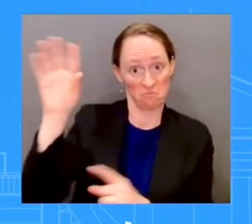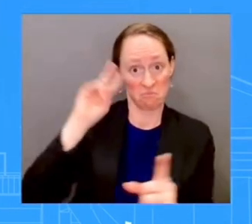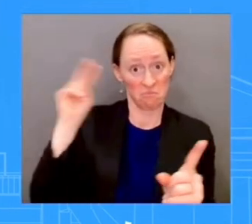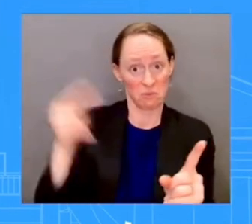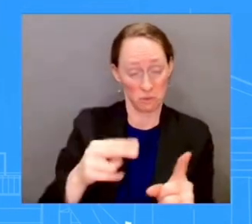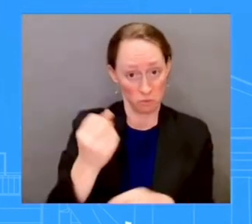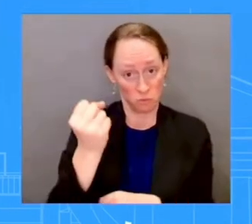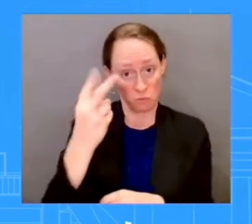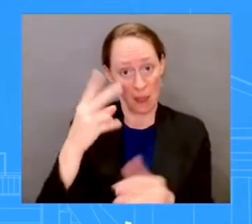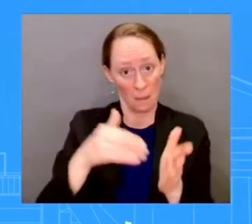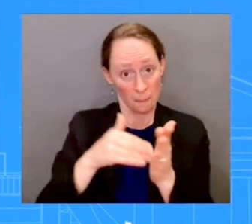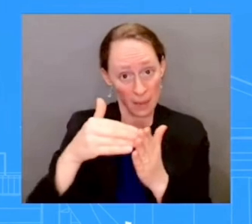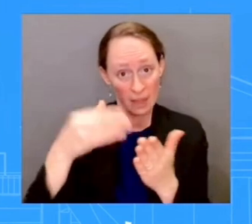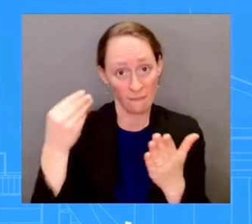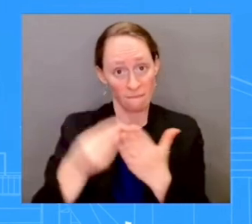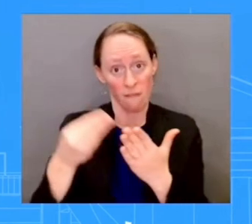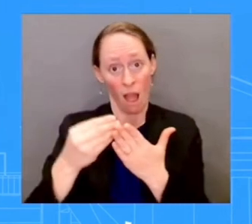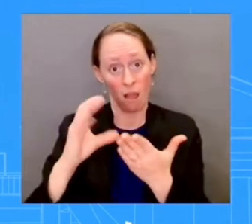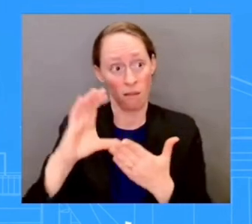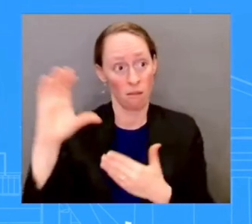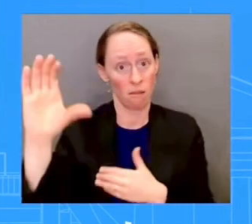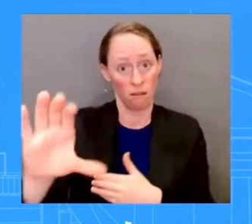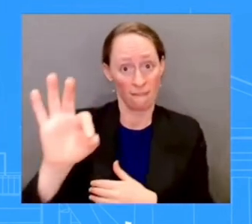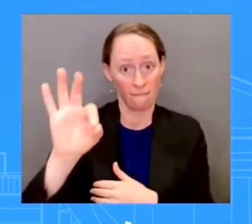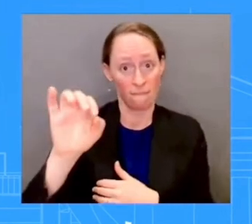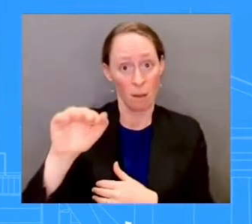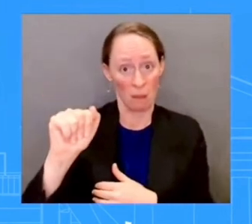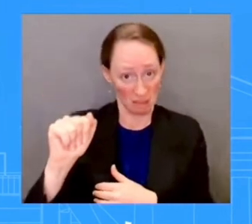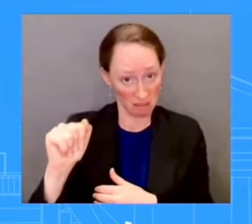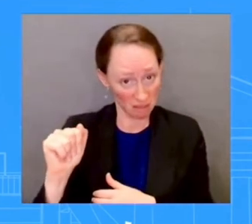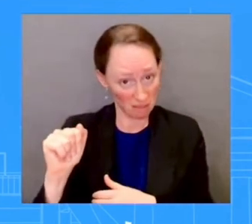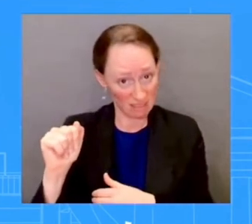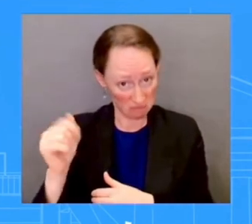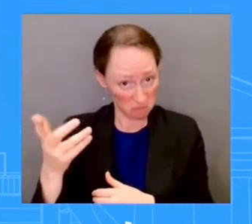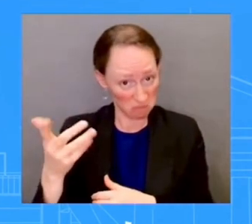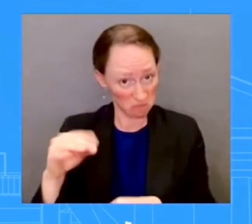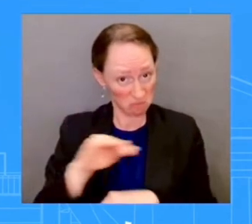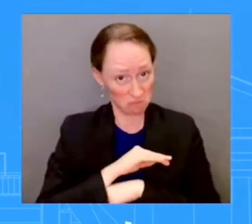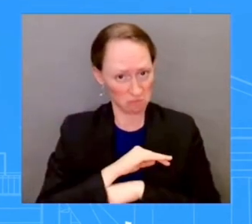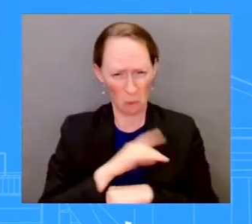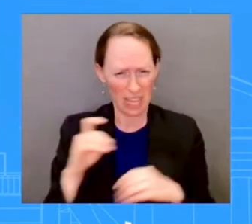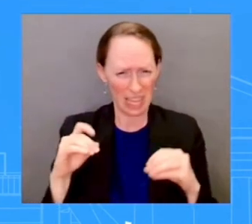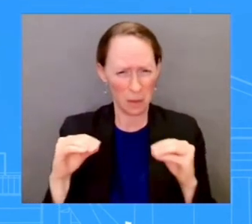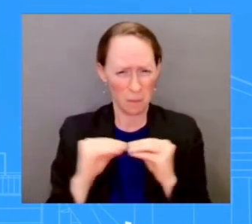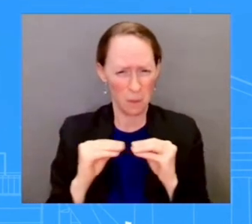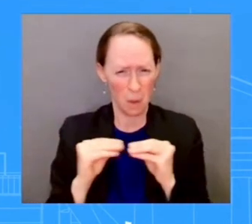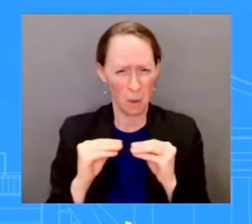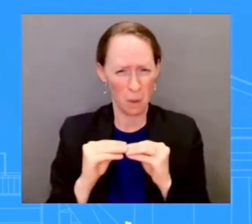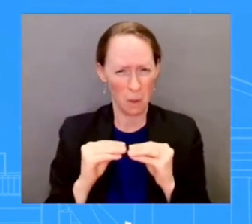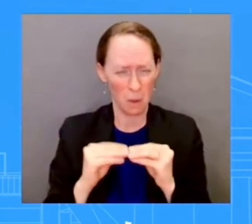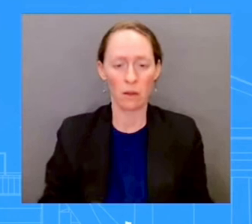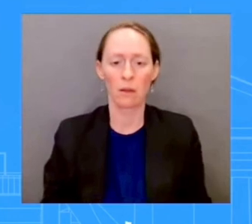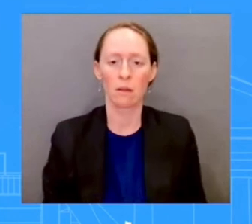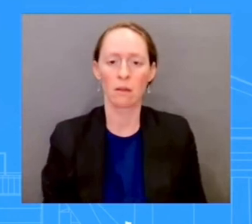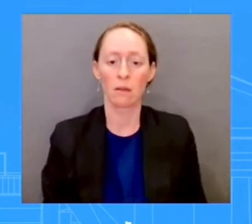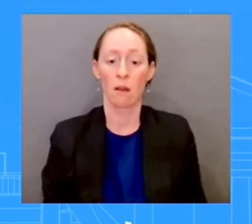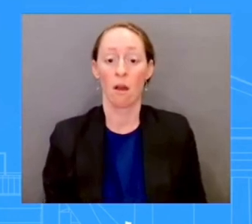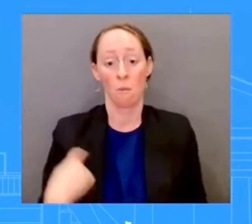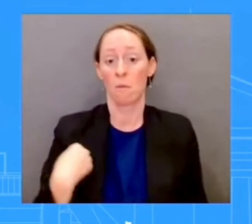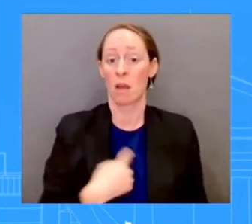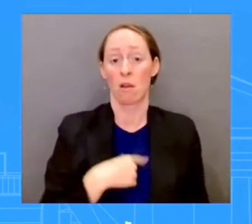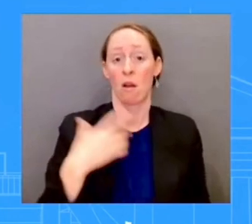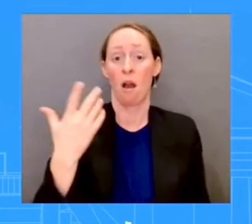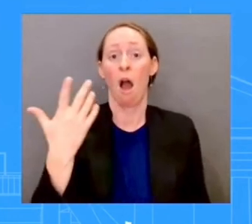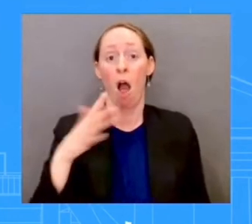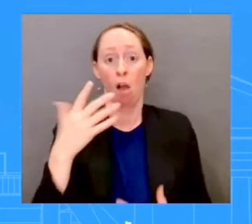know, part of what this is in the supplemental request. And, you know, Criswell, the administrator, has